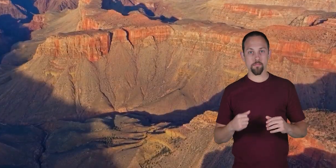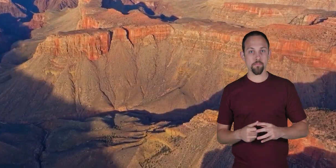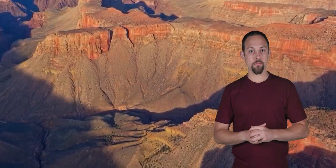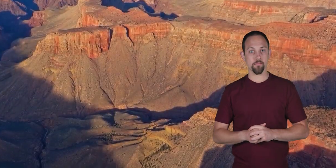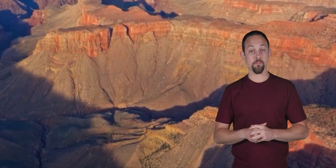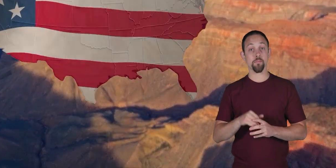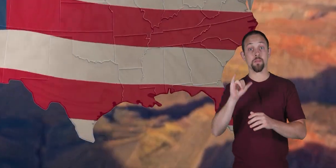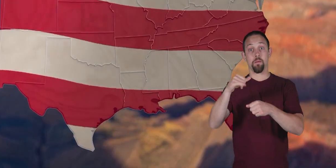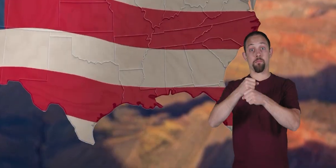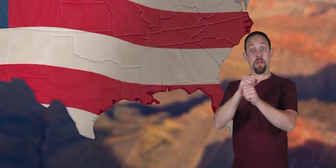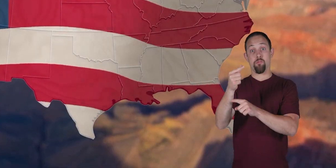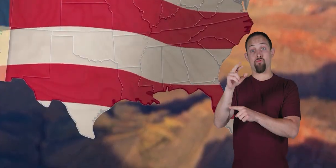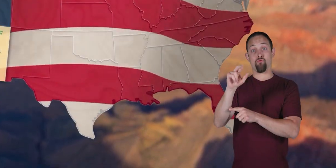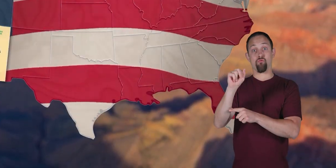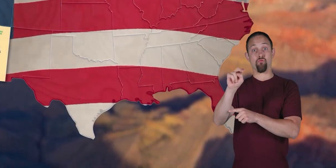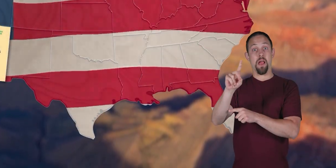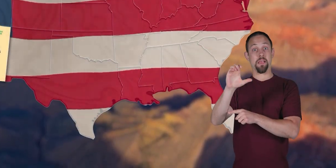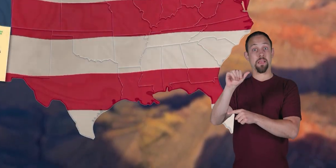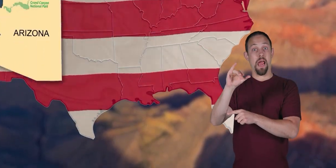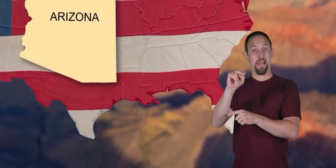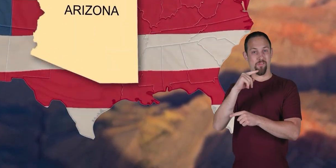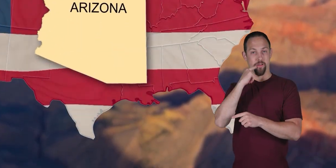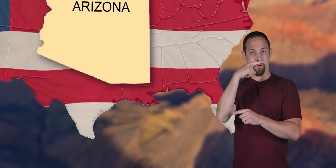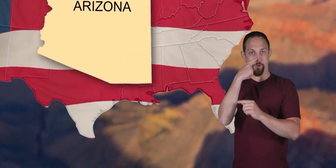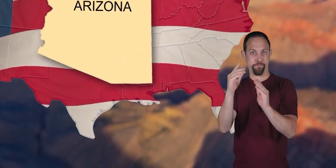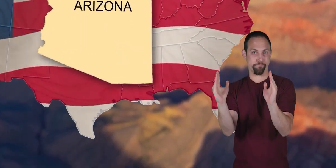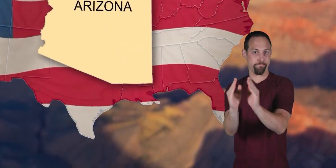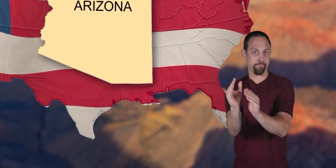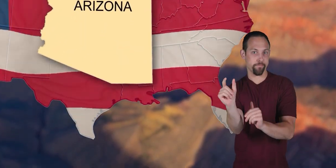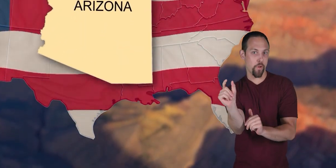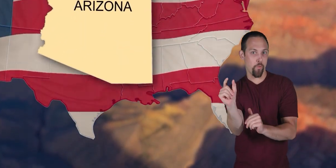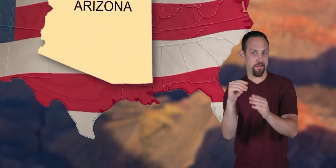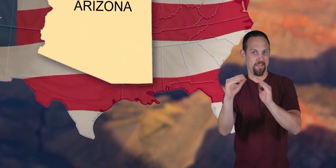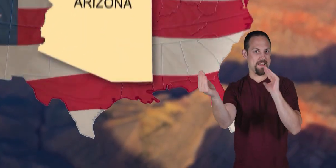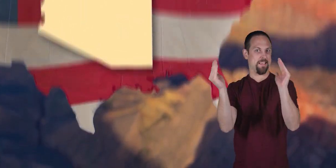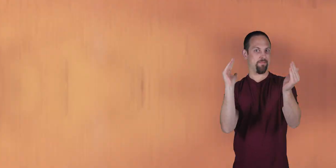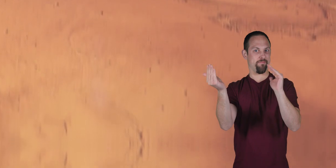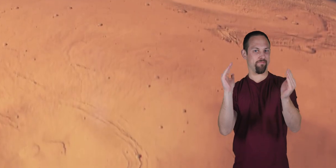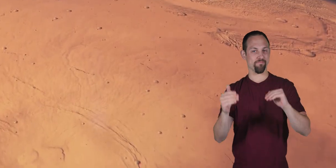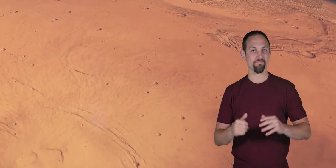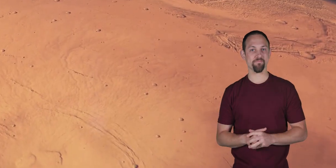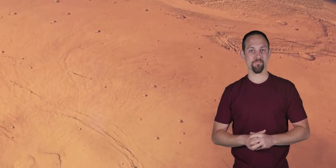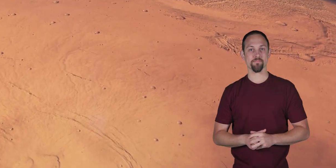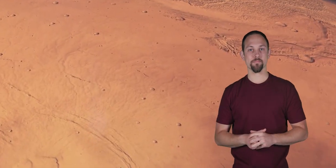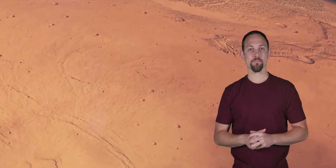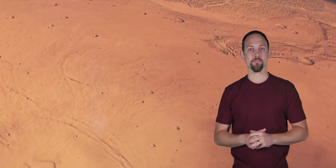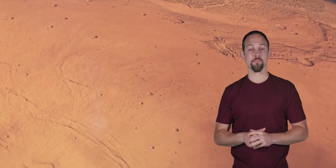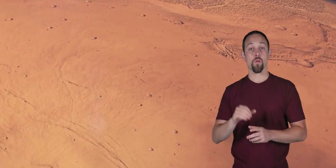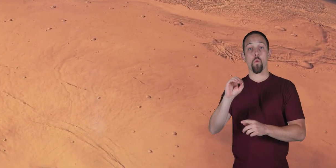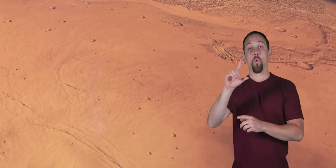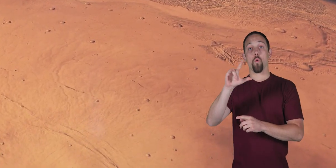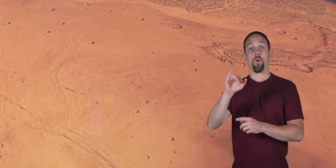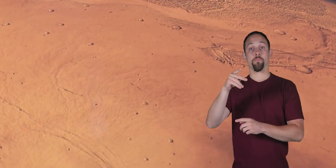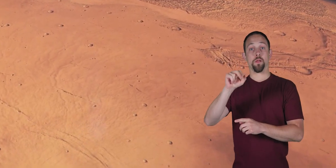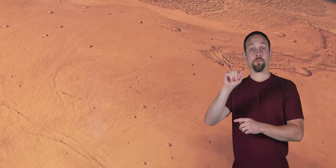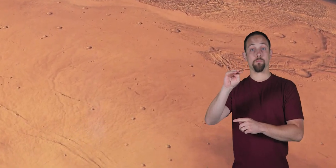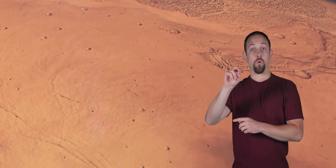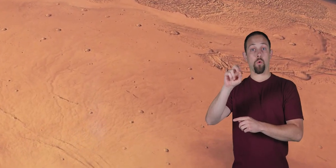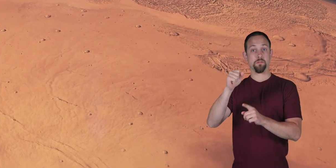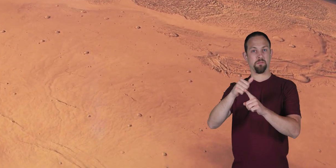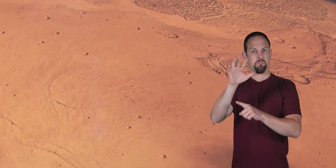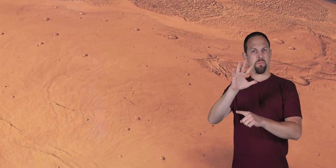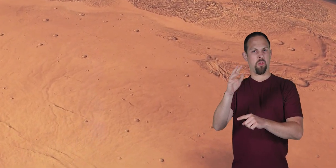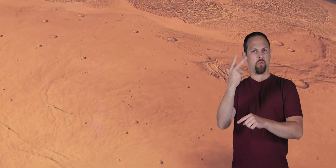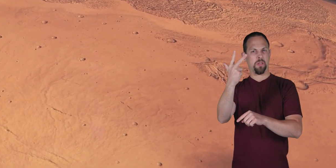That makes the Grand Canyon look pretty tiny in comparison. Olympus Mons is about